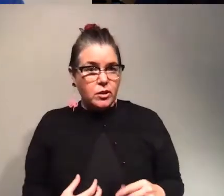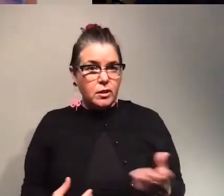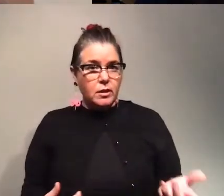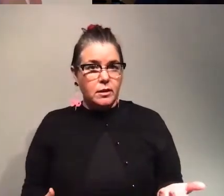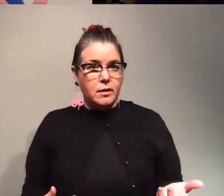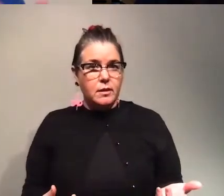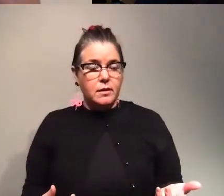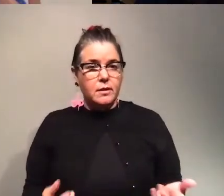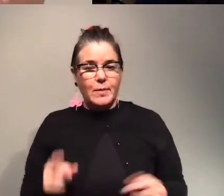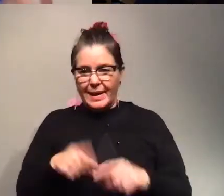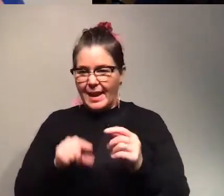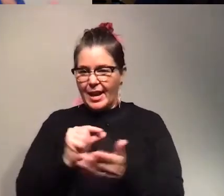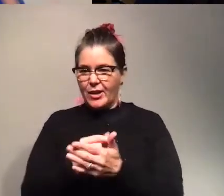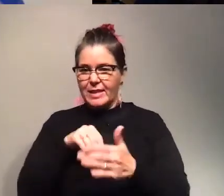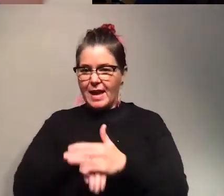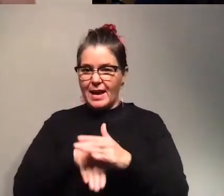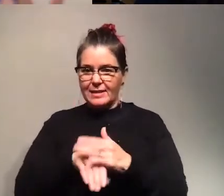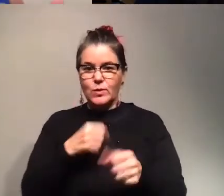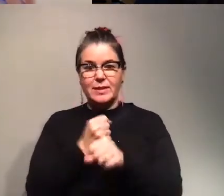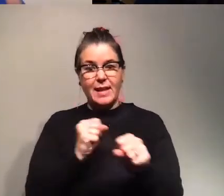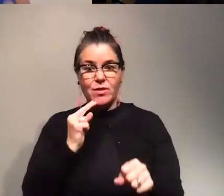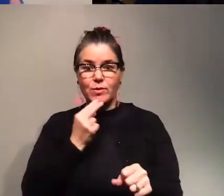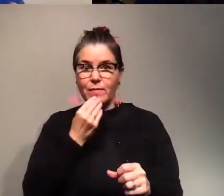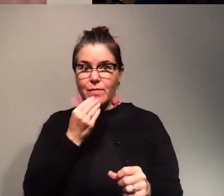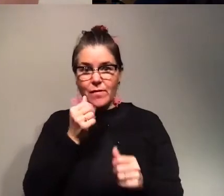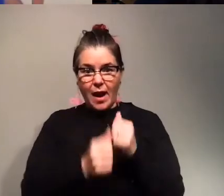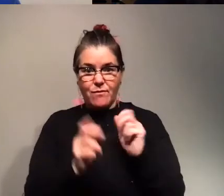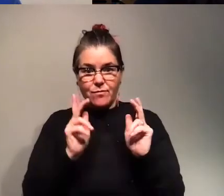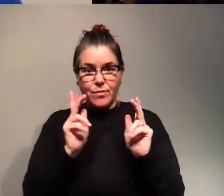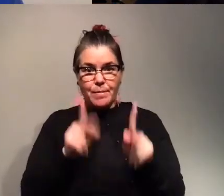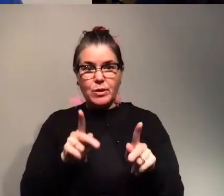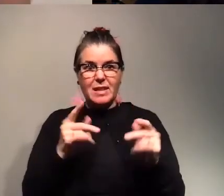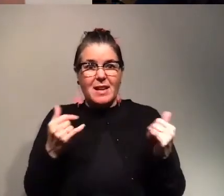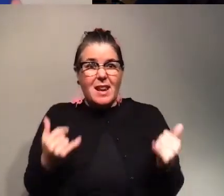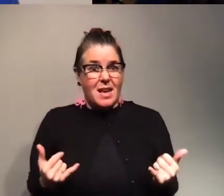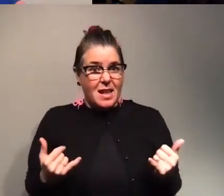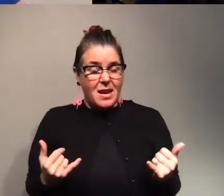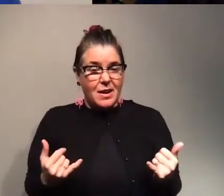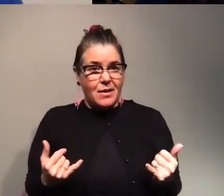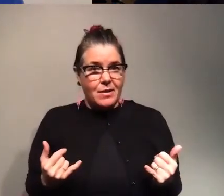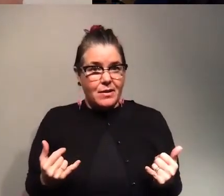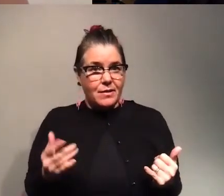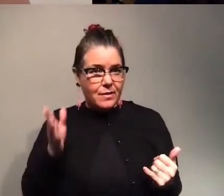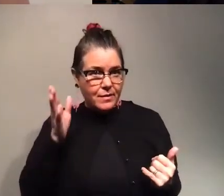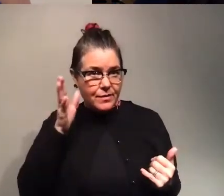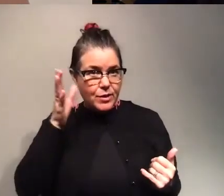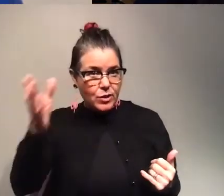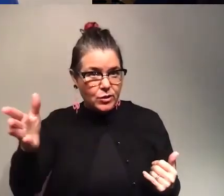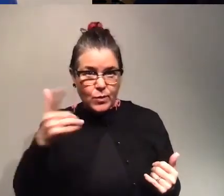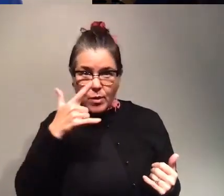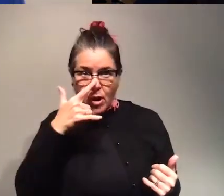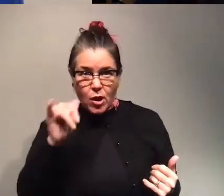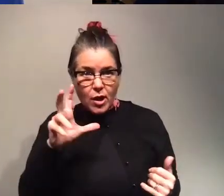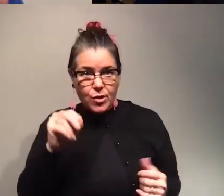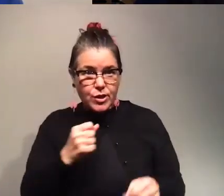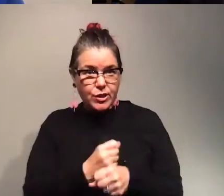guarantee access to safe and nutritious food for every single person in this world right now what is going to happen in 30